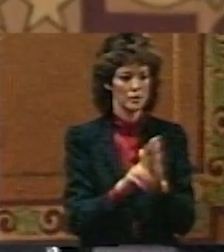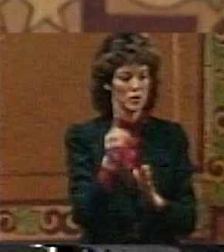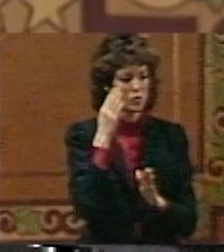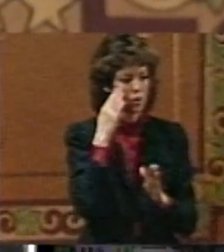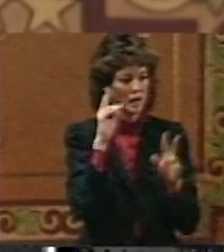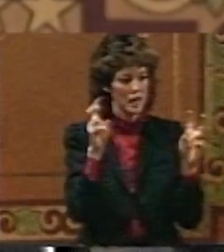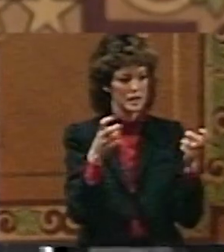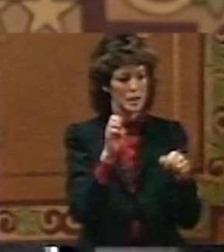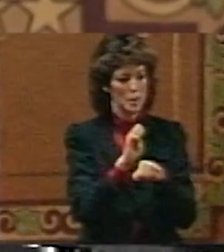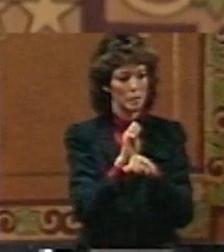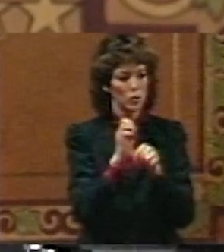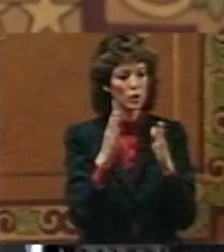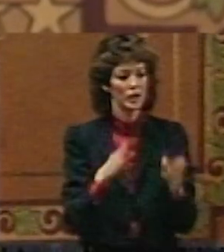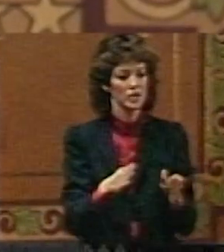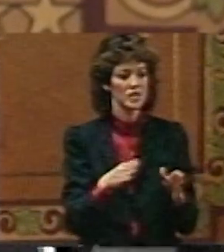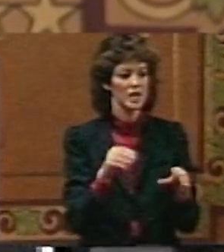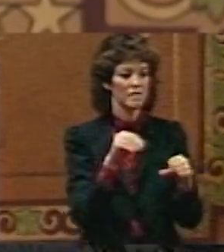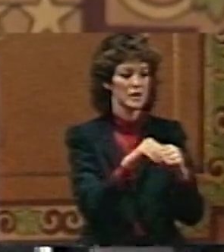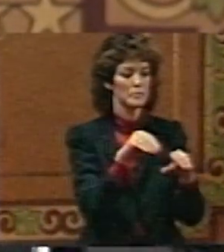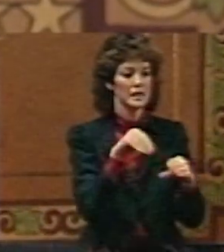Investment in South Dakota's Future.